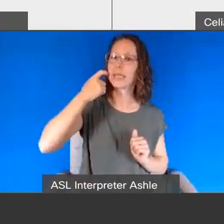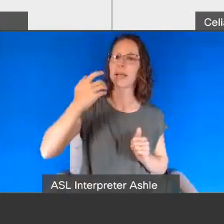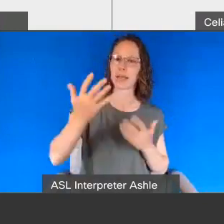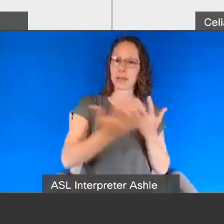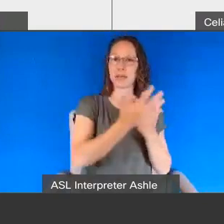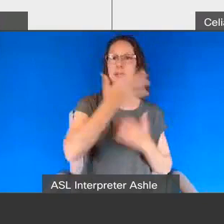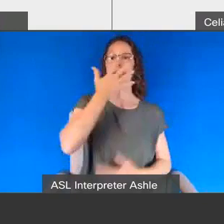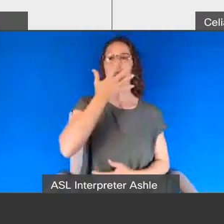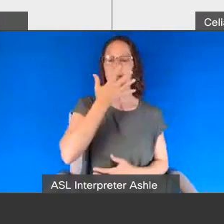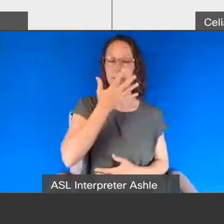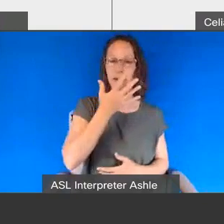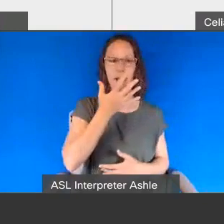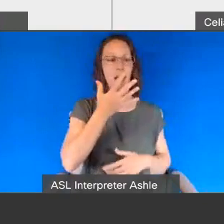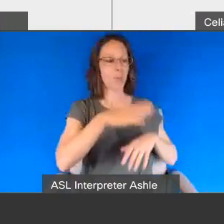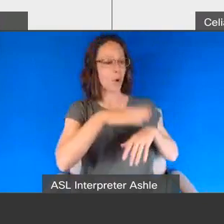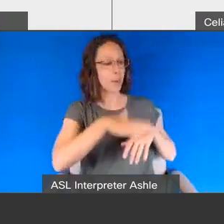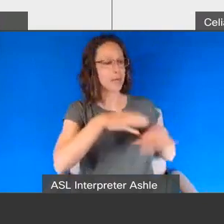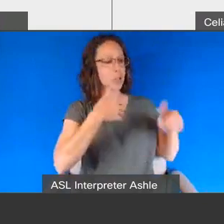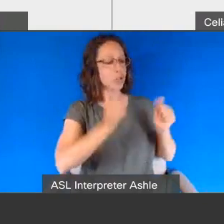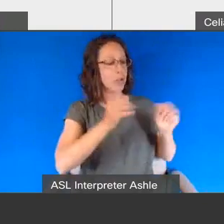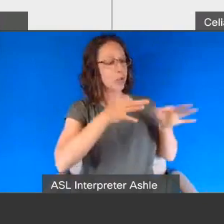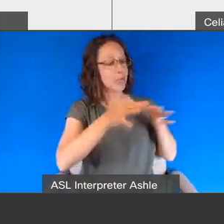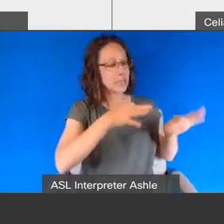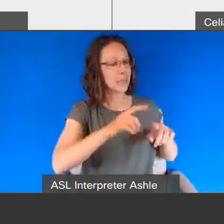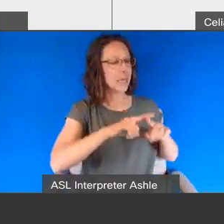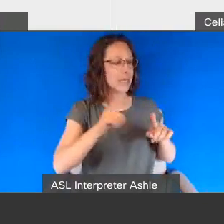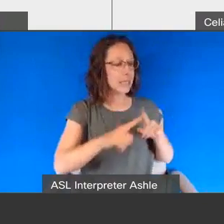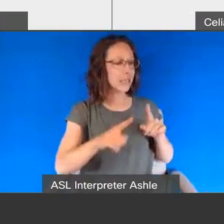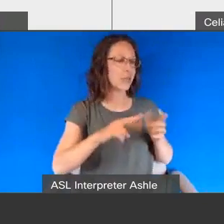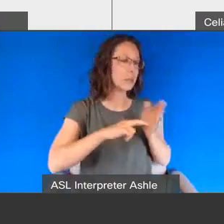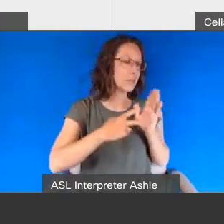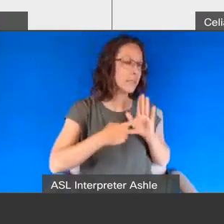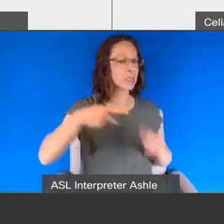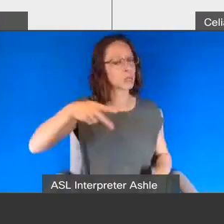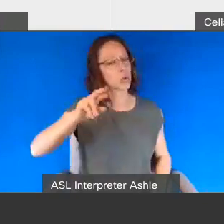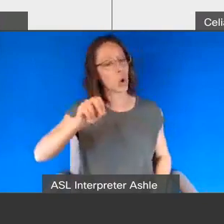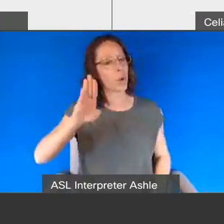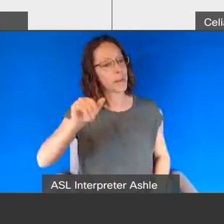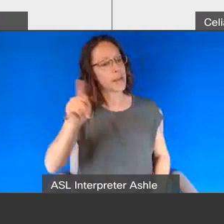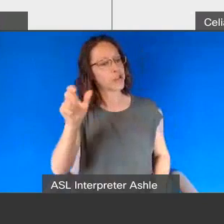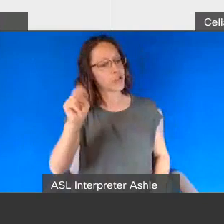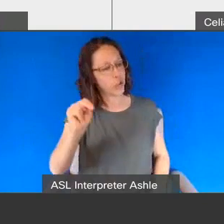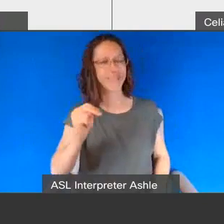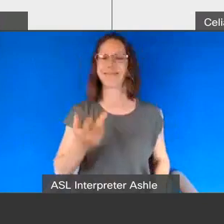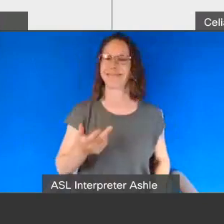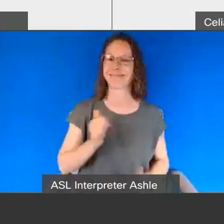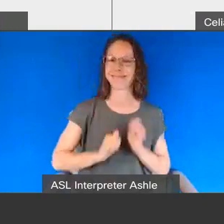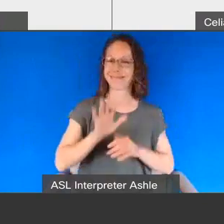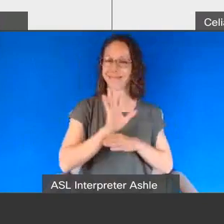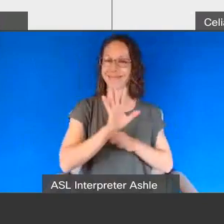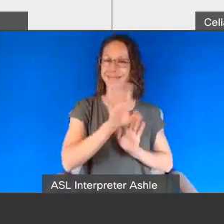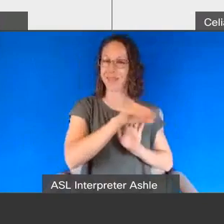probation officer was trying to explain the terms of probation to him at the end of that we then had a